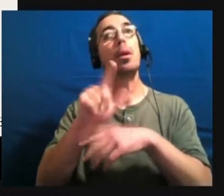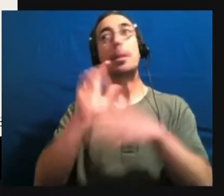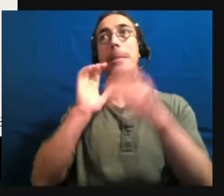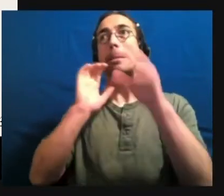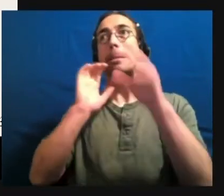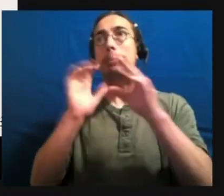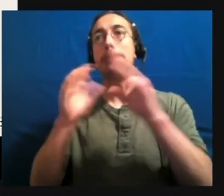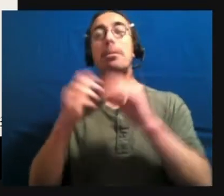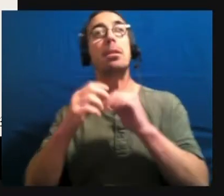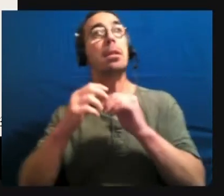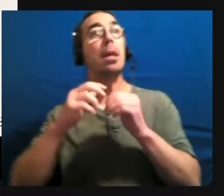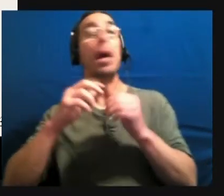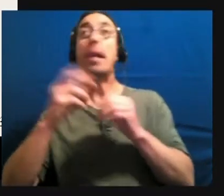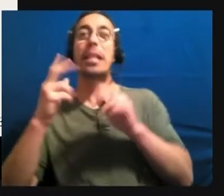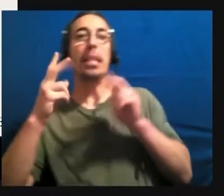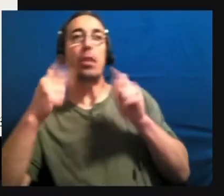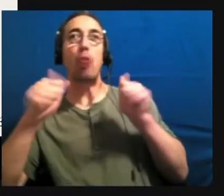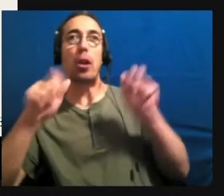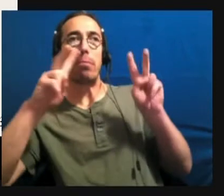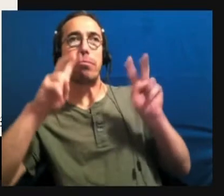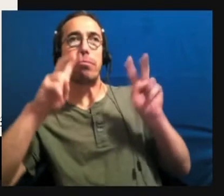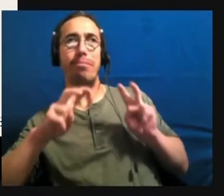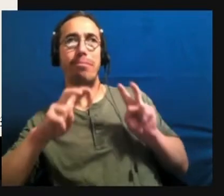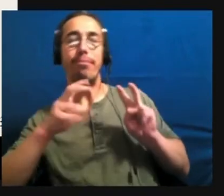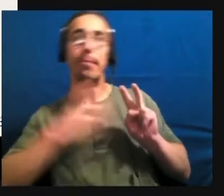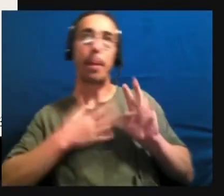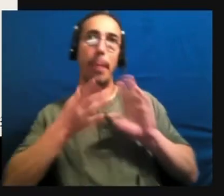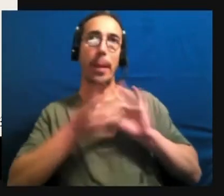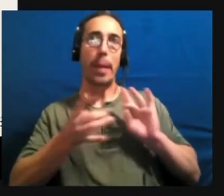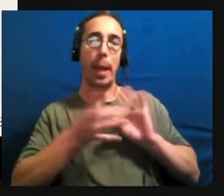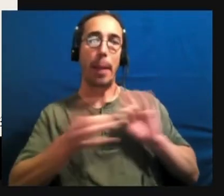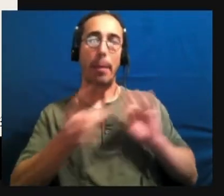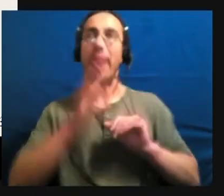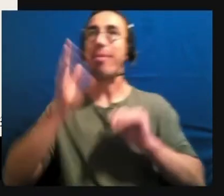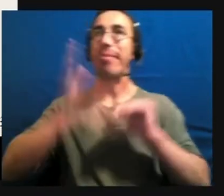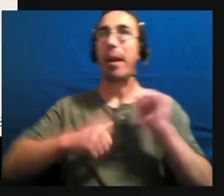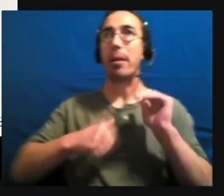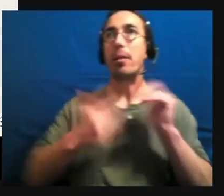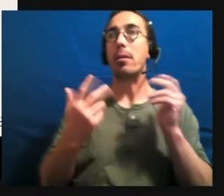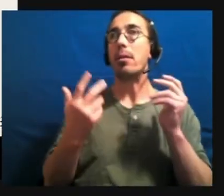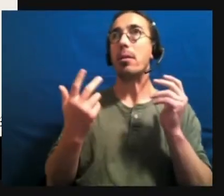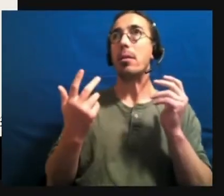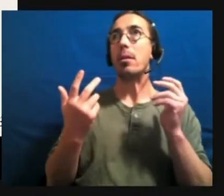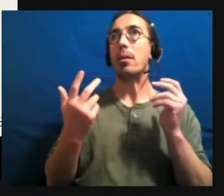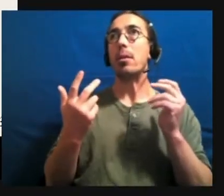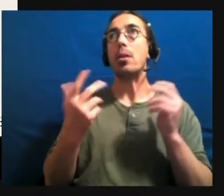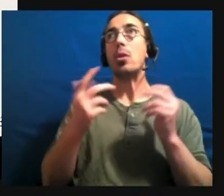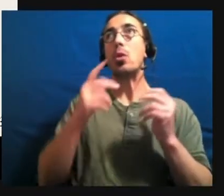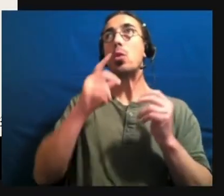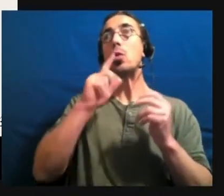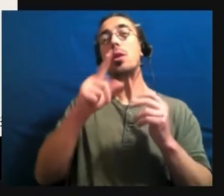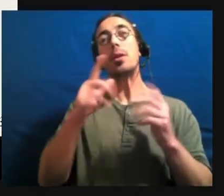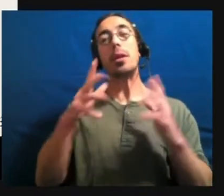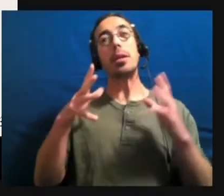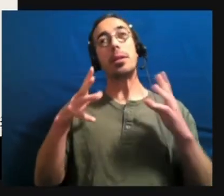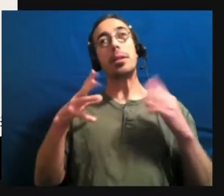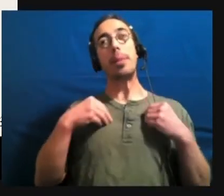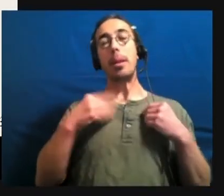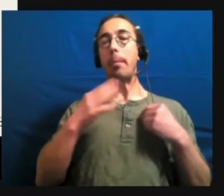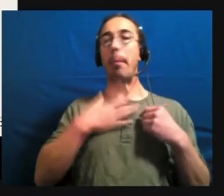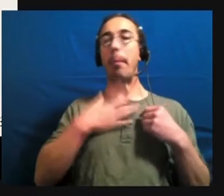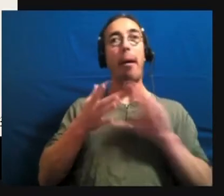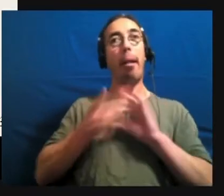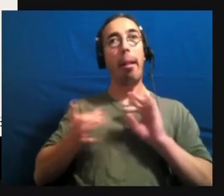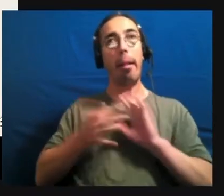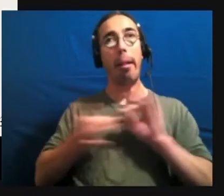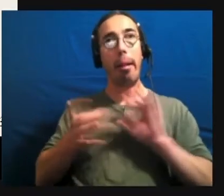meaning into what I say rather than, um, actually taking, you know, what I say